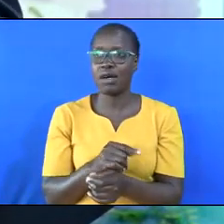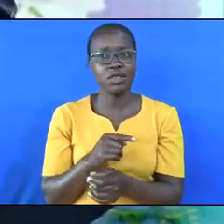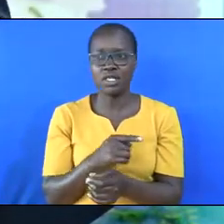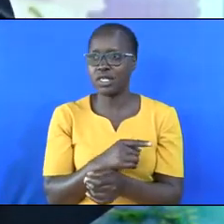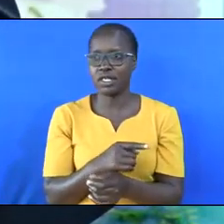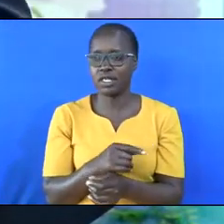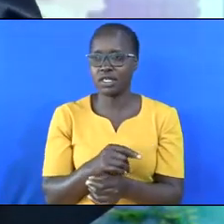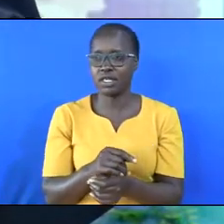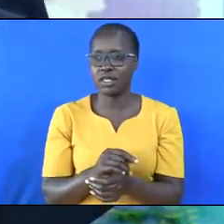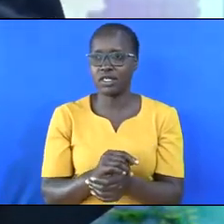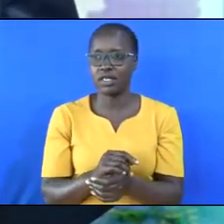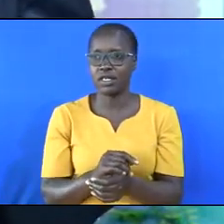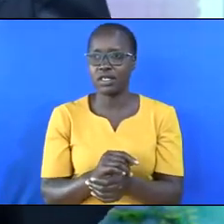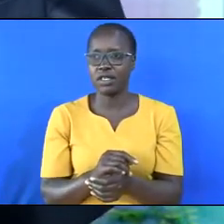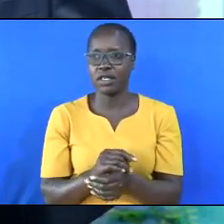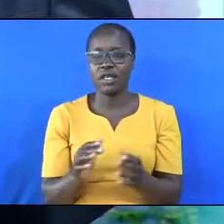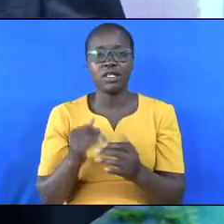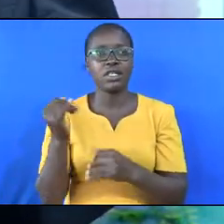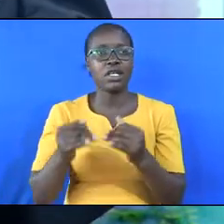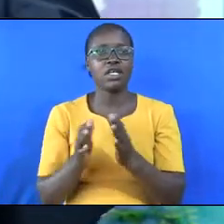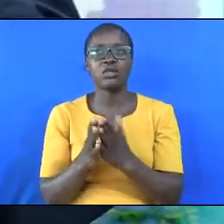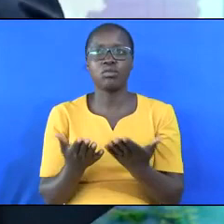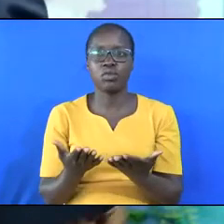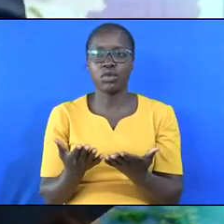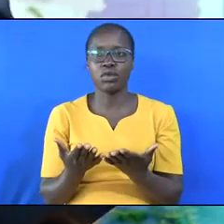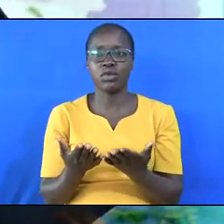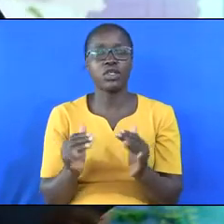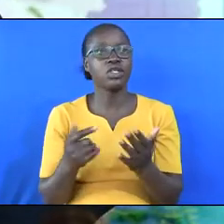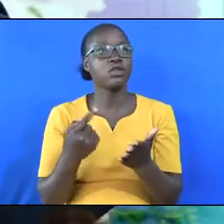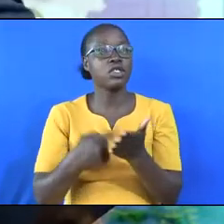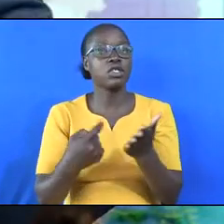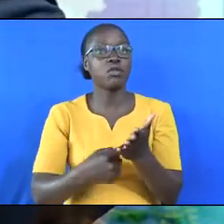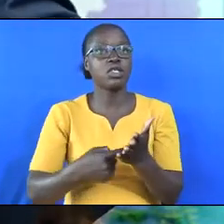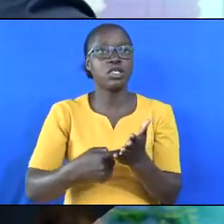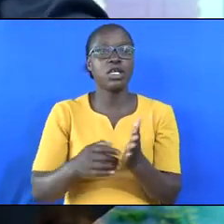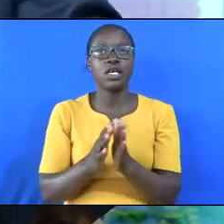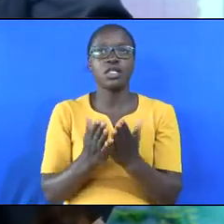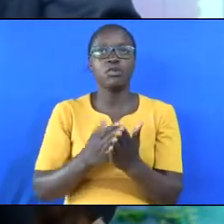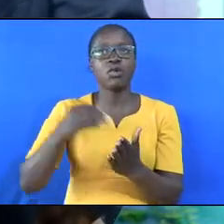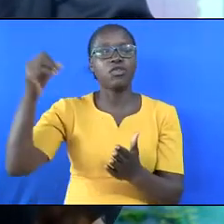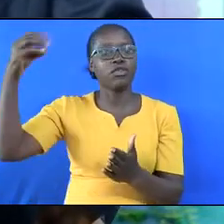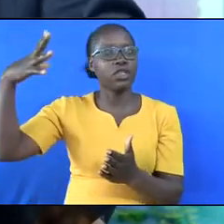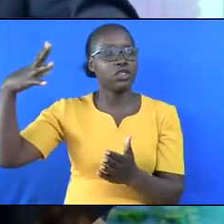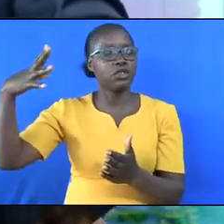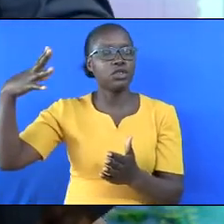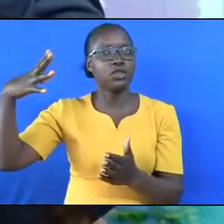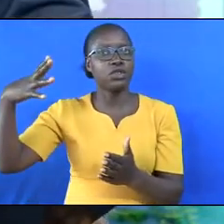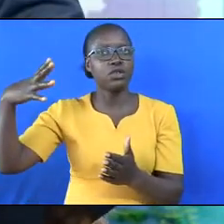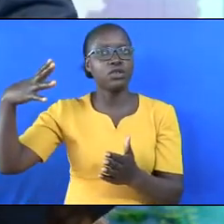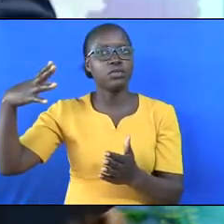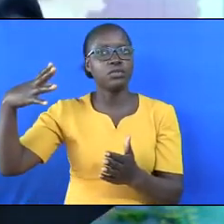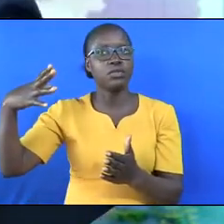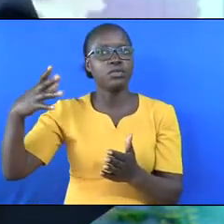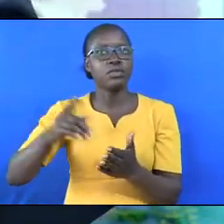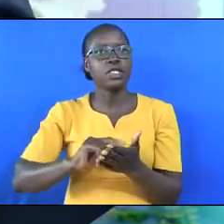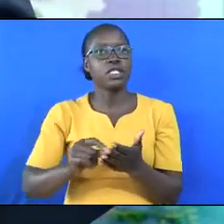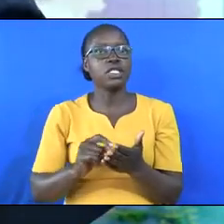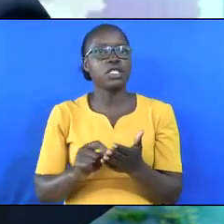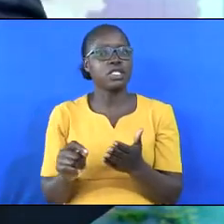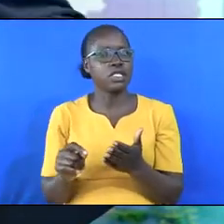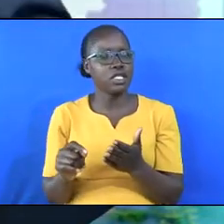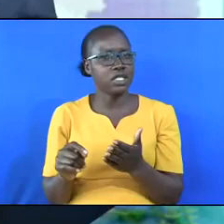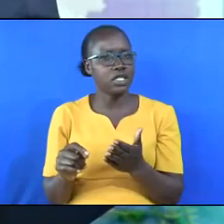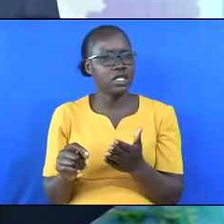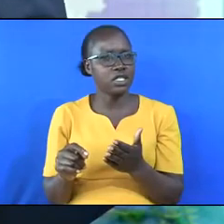The last book in the New Testament, the book of Revelation, was written by John,